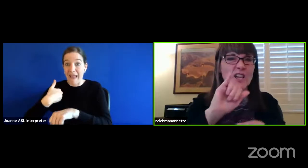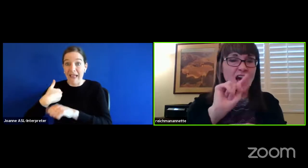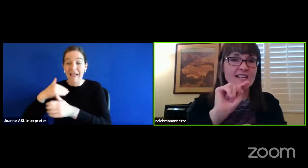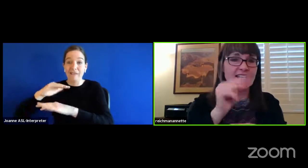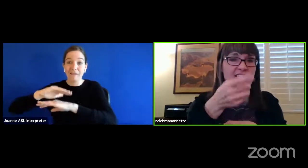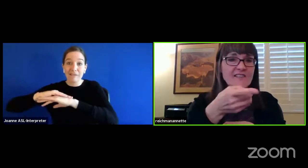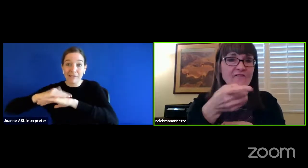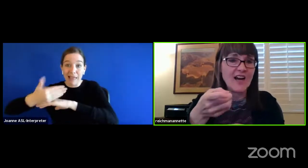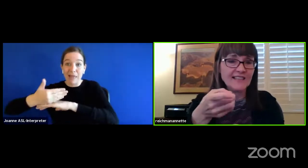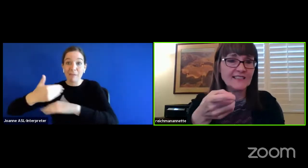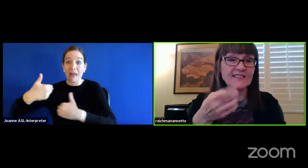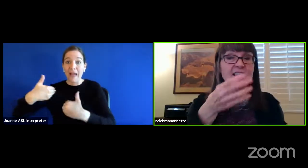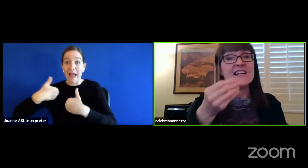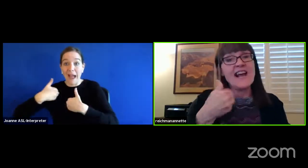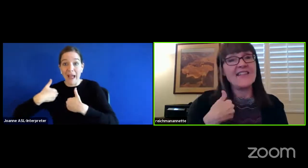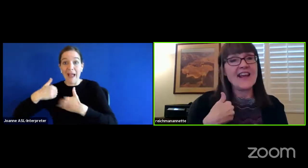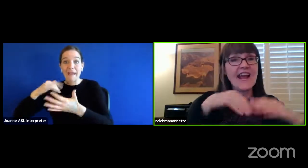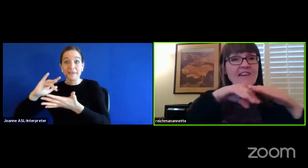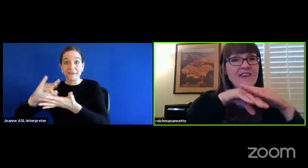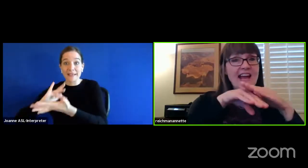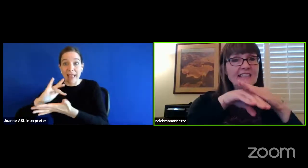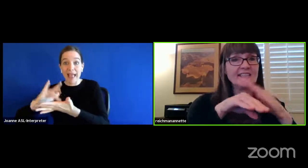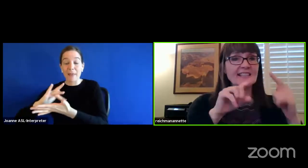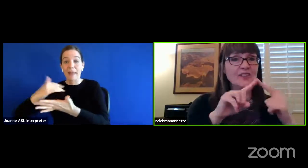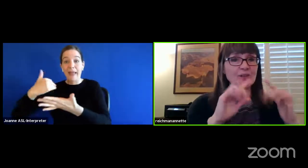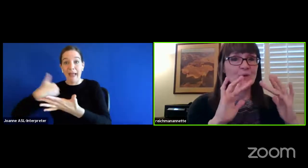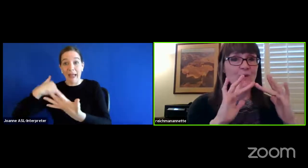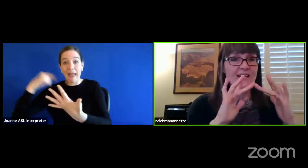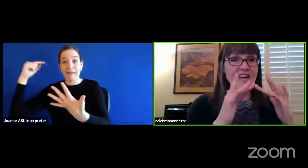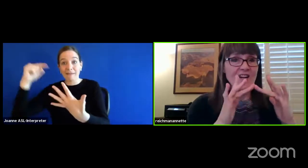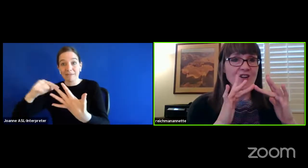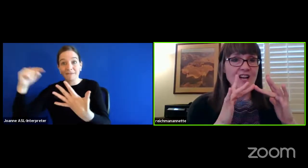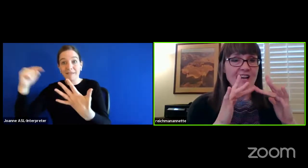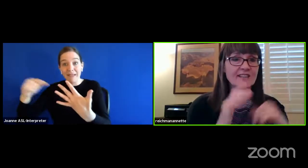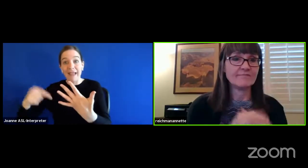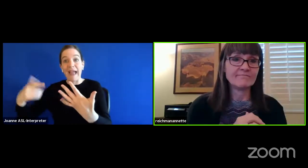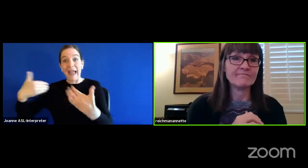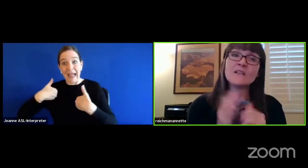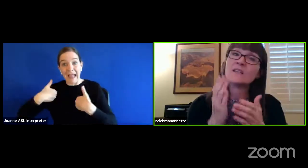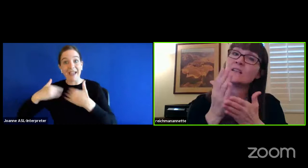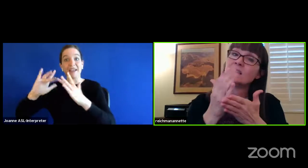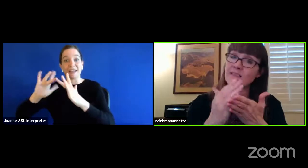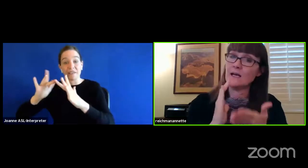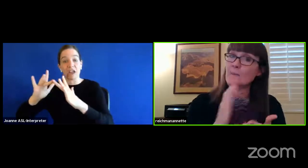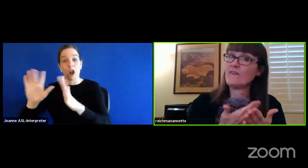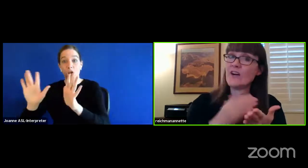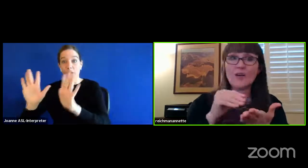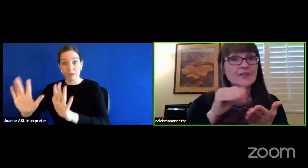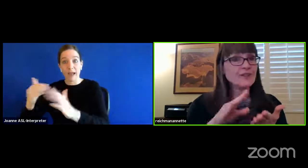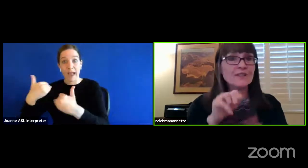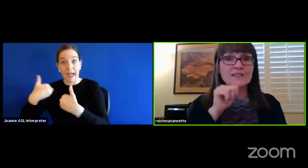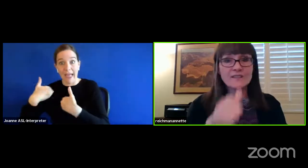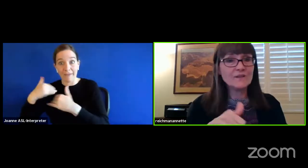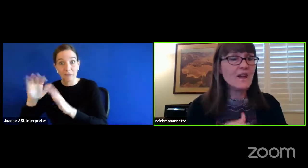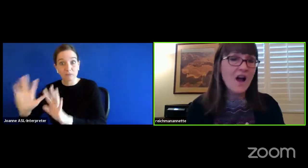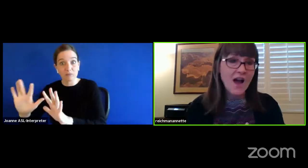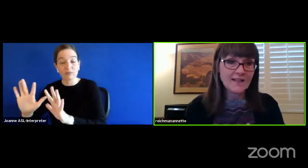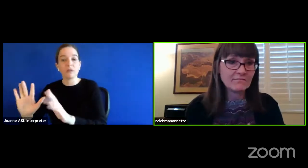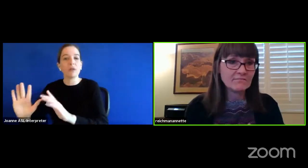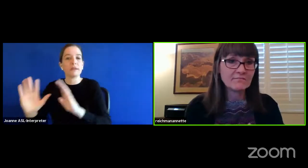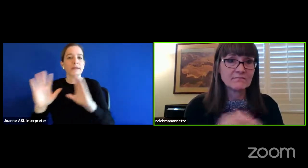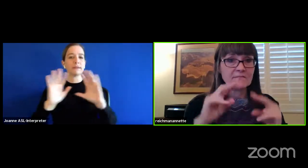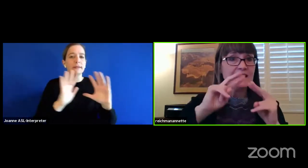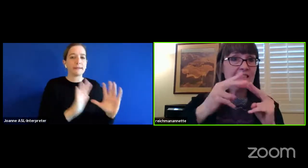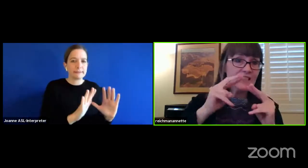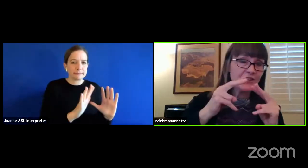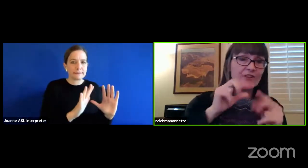different IT devices, and they have access to the internet. Some of our students do not.